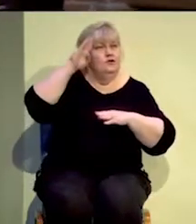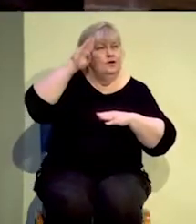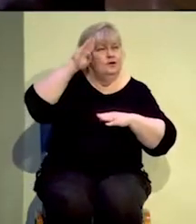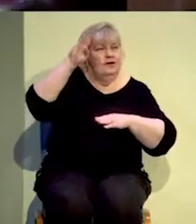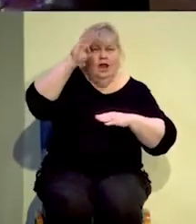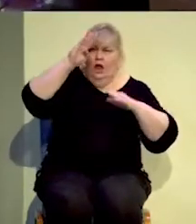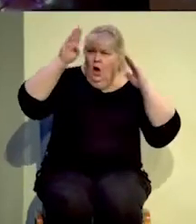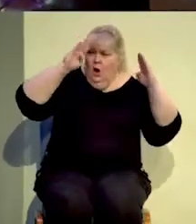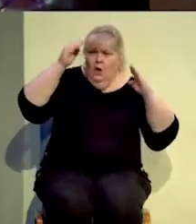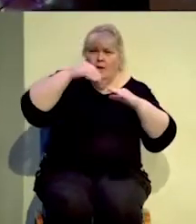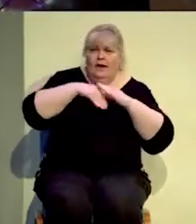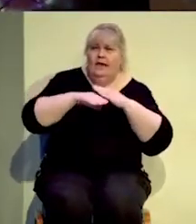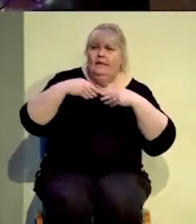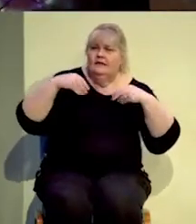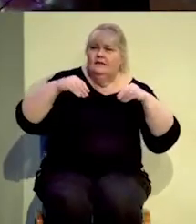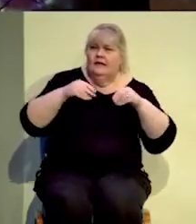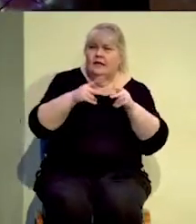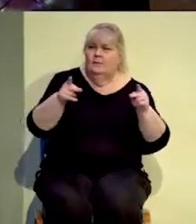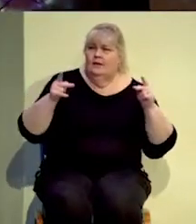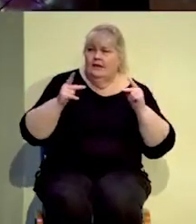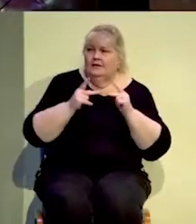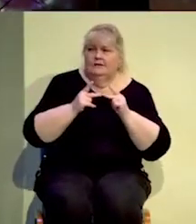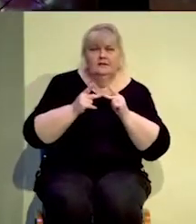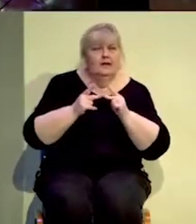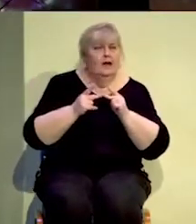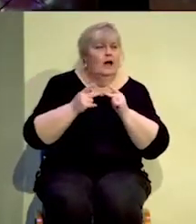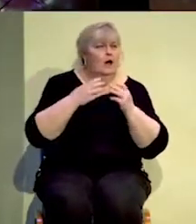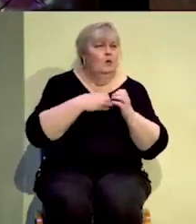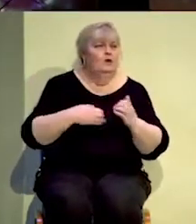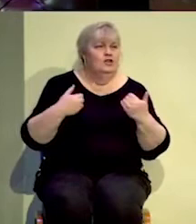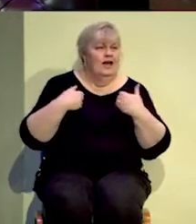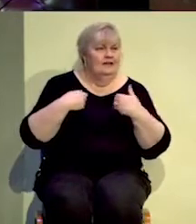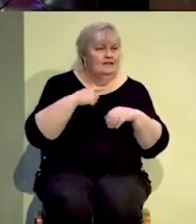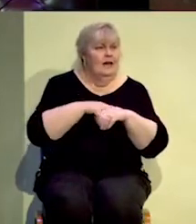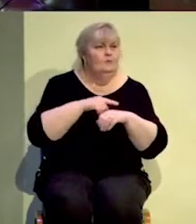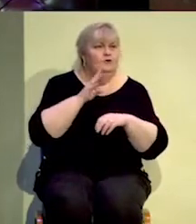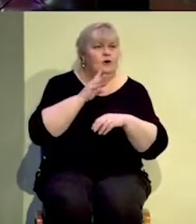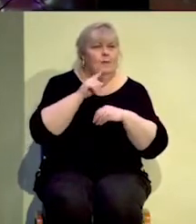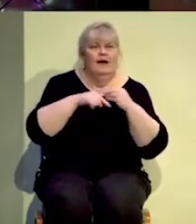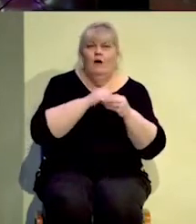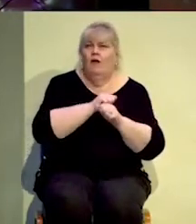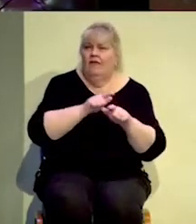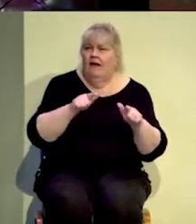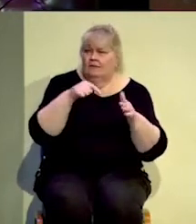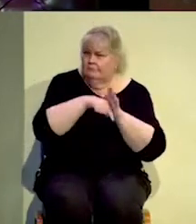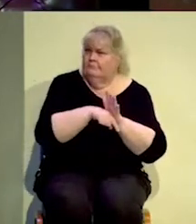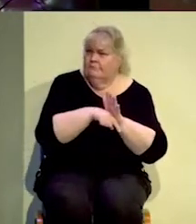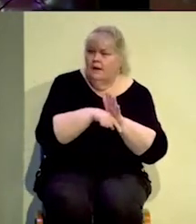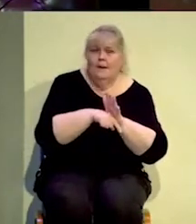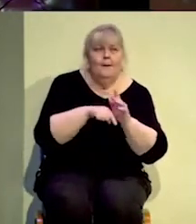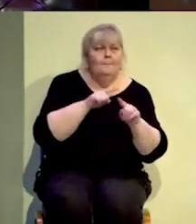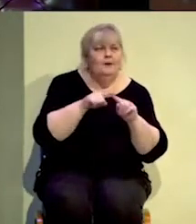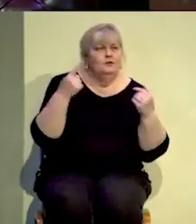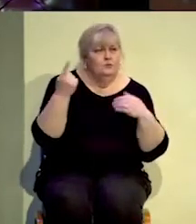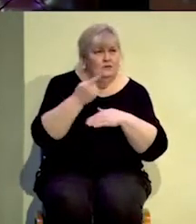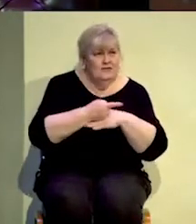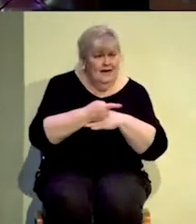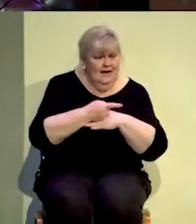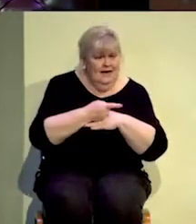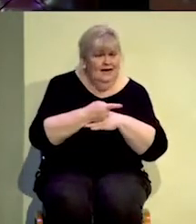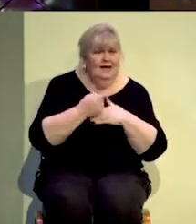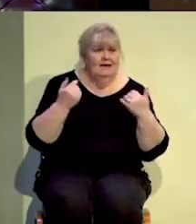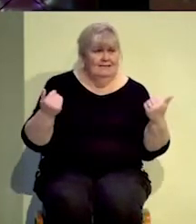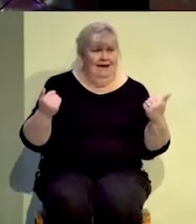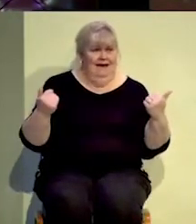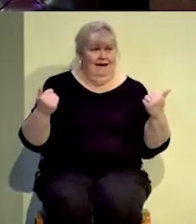rabbi by others. Oh, I wish I had time to parse all this out but I think you get the point. That today in 21st